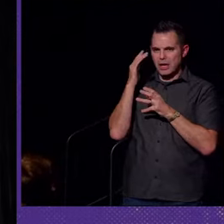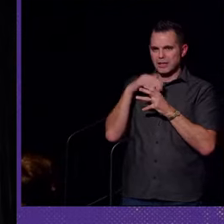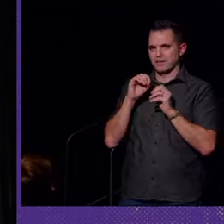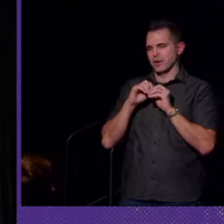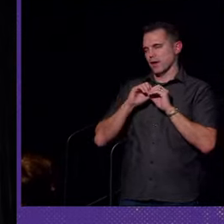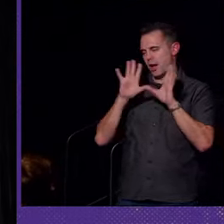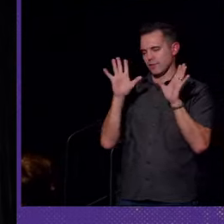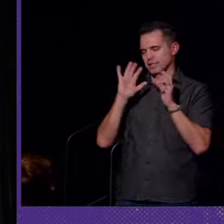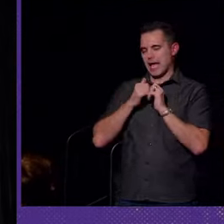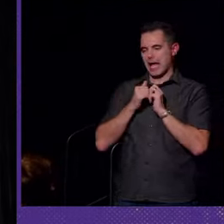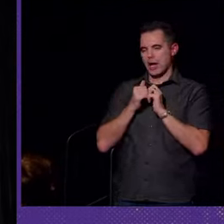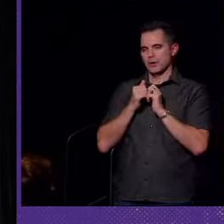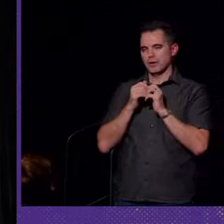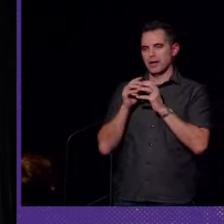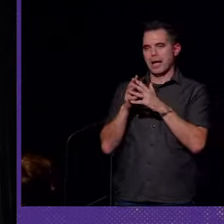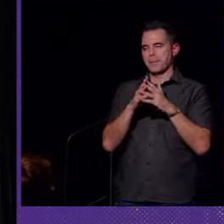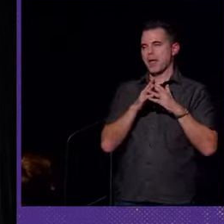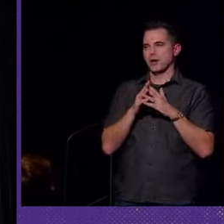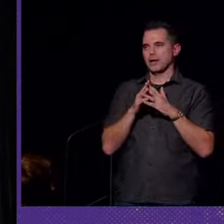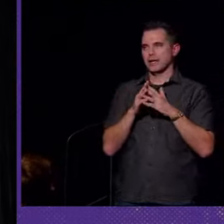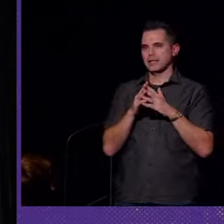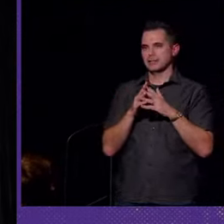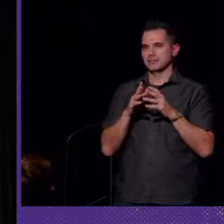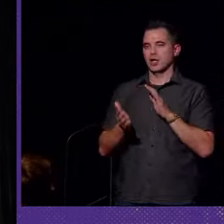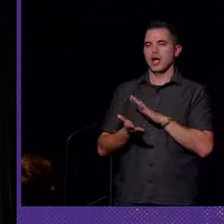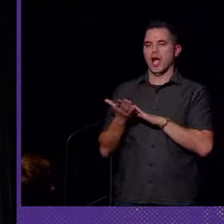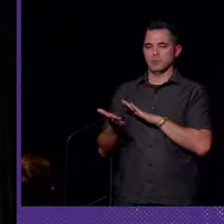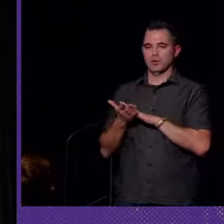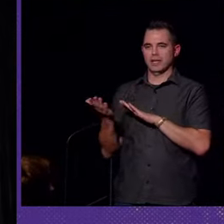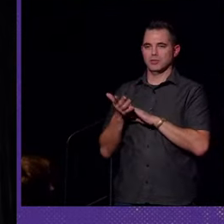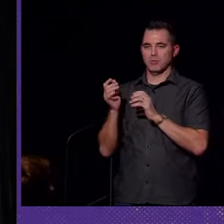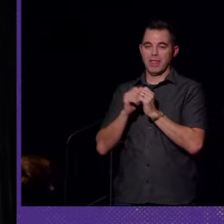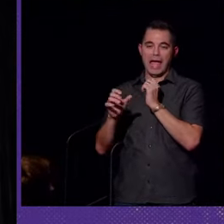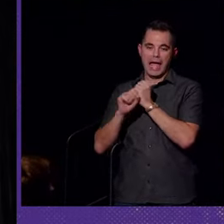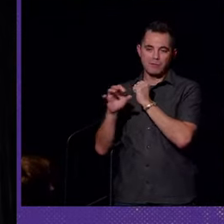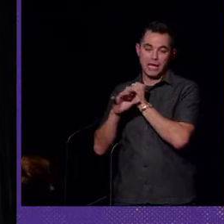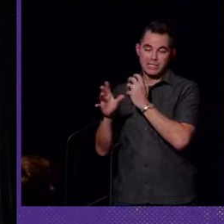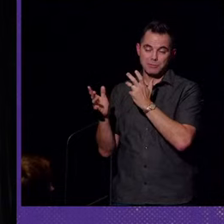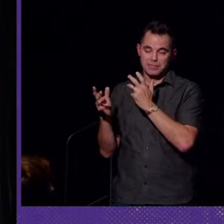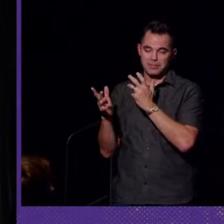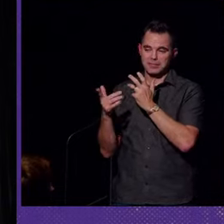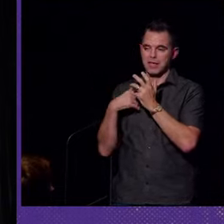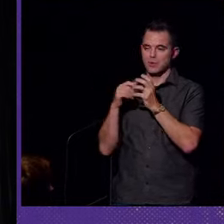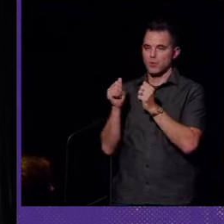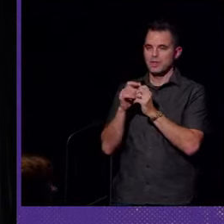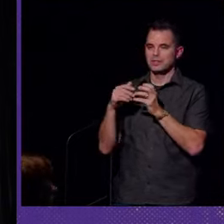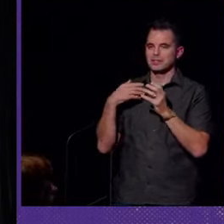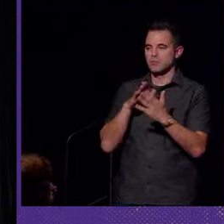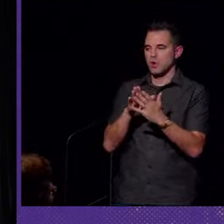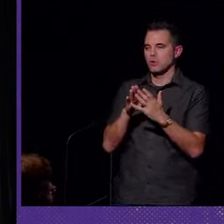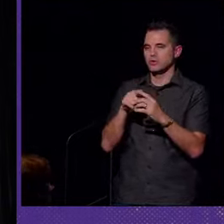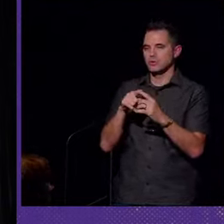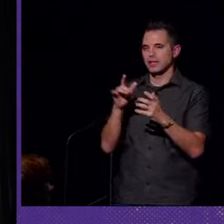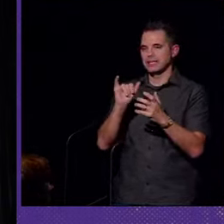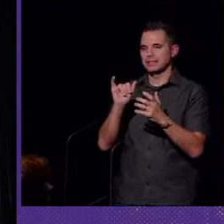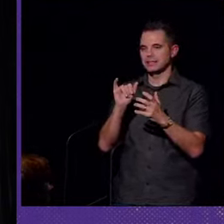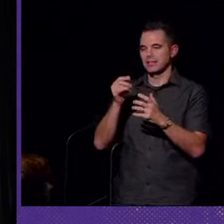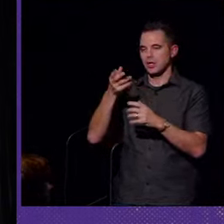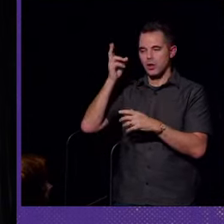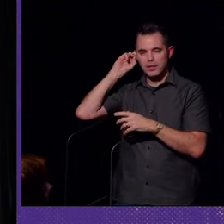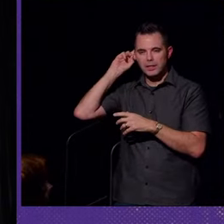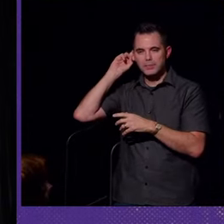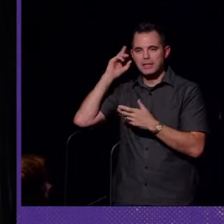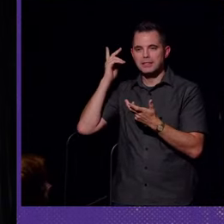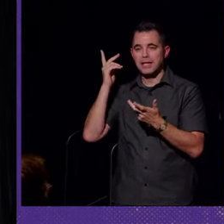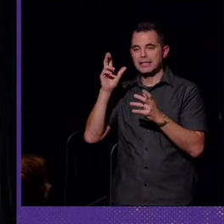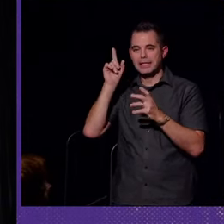it's very obvious how America operates with advertisements and with its approach towards, like, cochlear implants